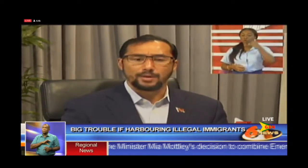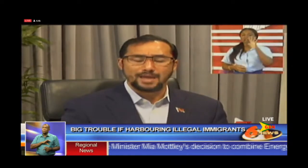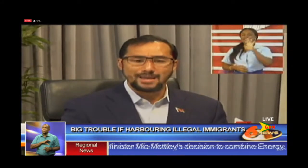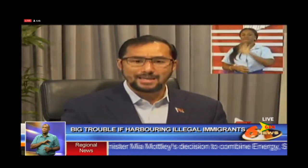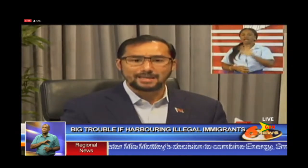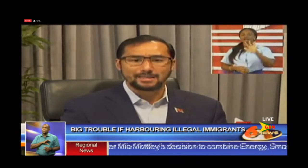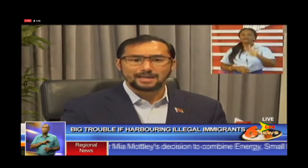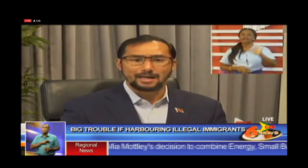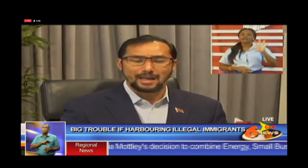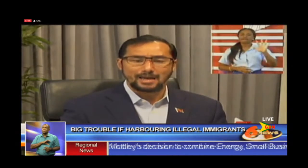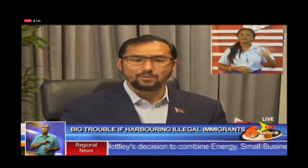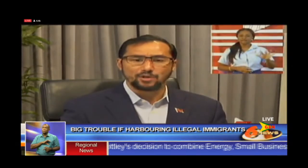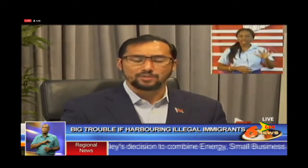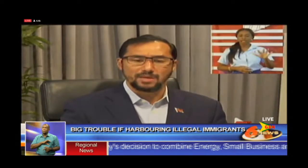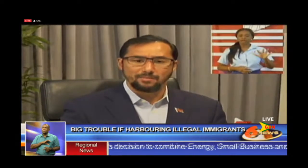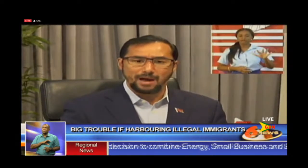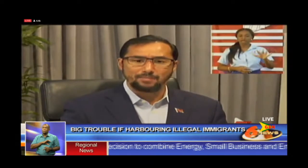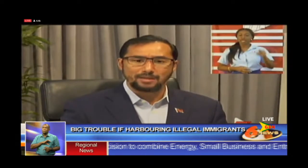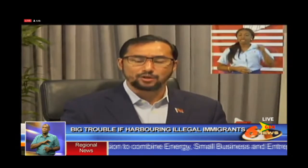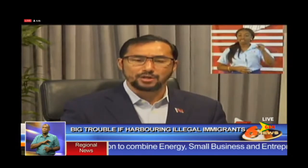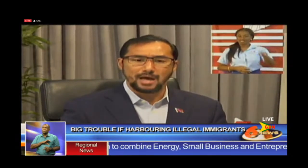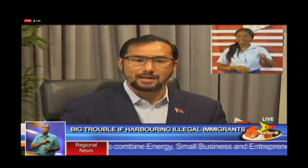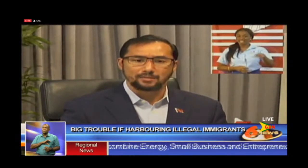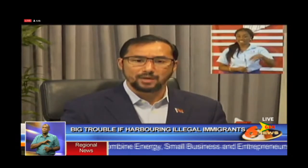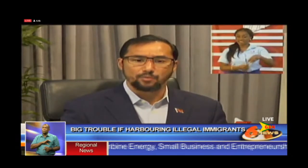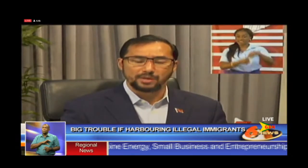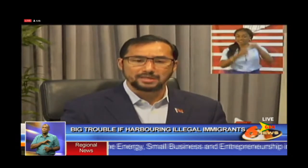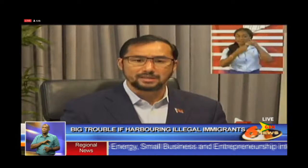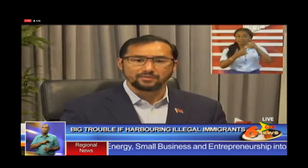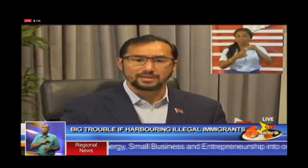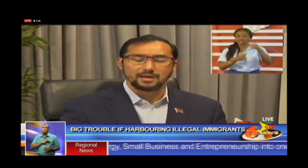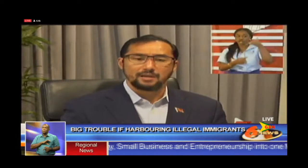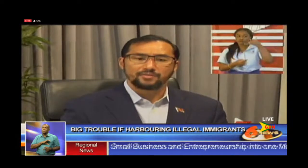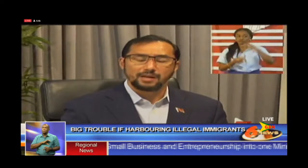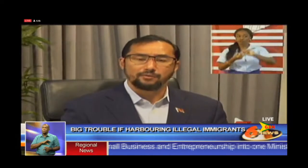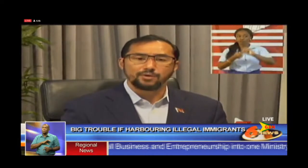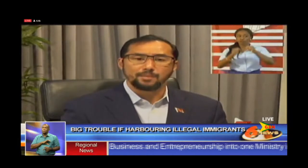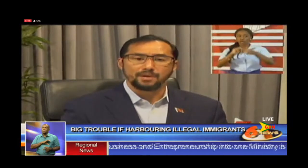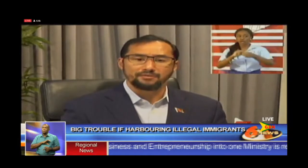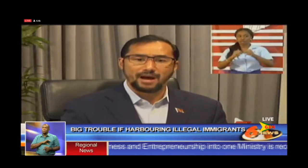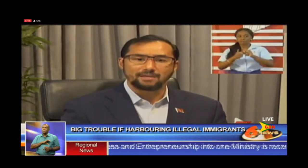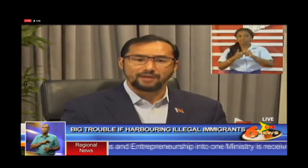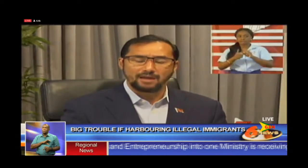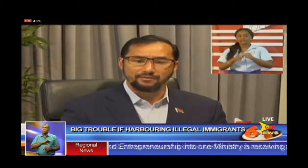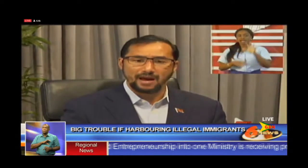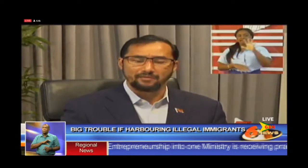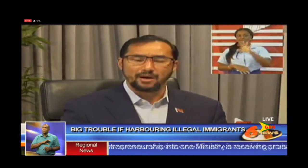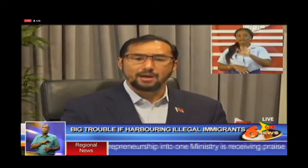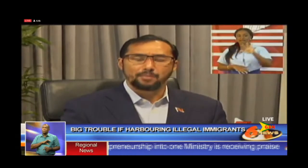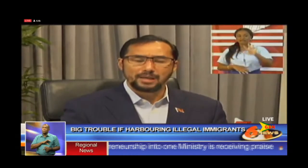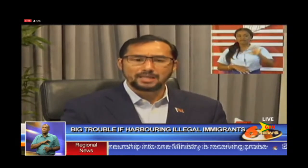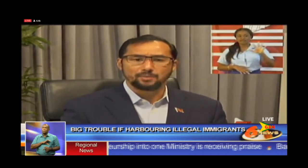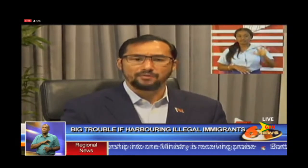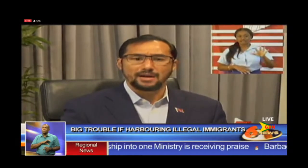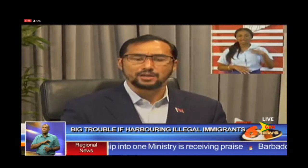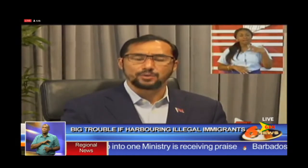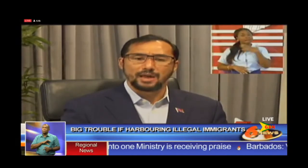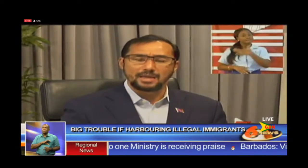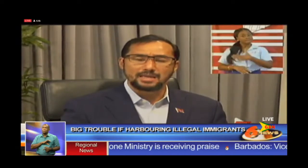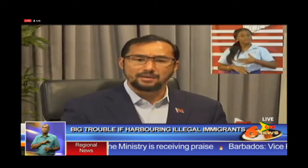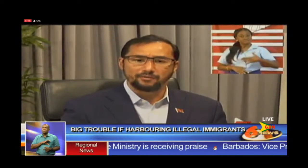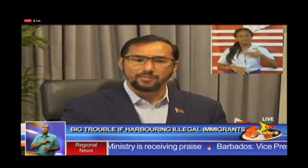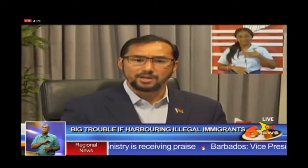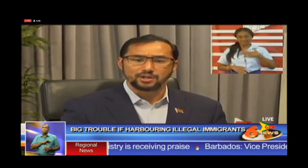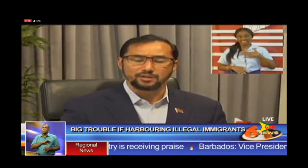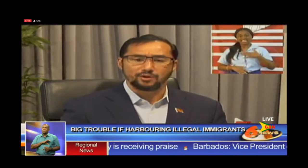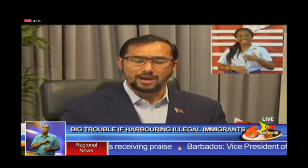We're dedicating that line, which is being manned by the Trinidad and Tobago Police Service. Telephone number 555, please provide us with